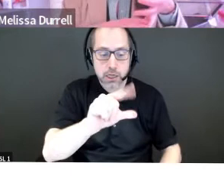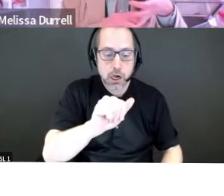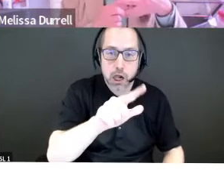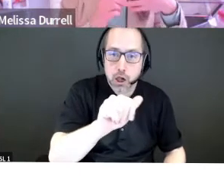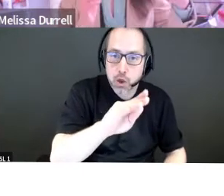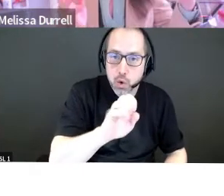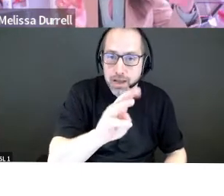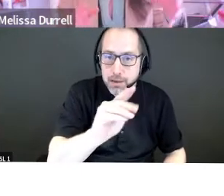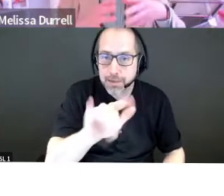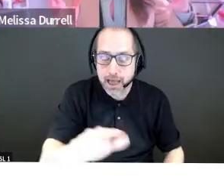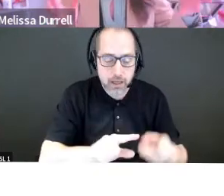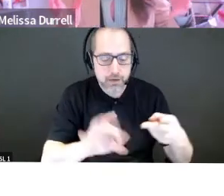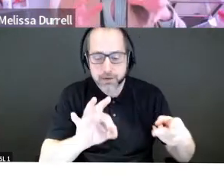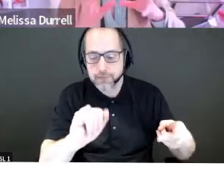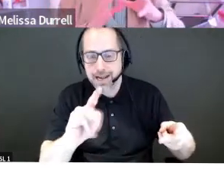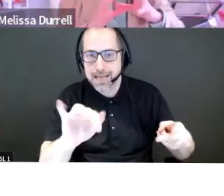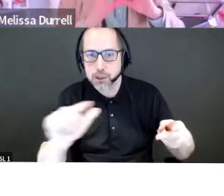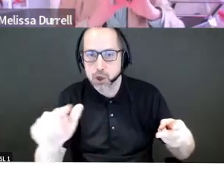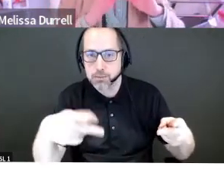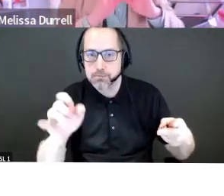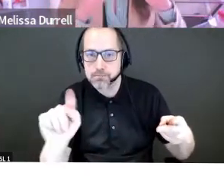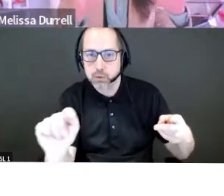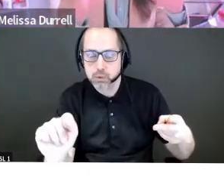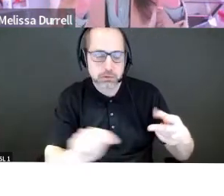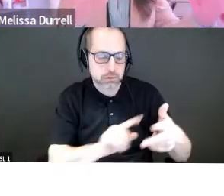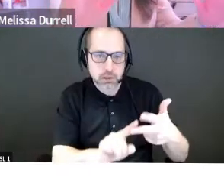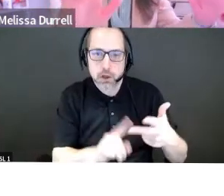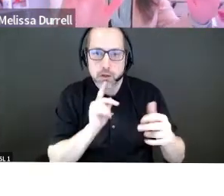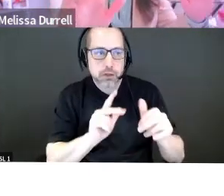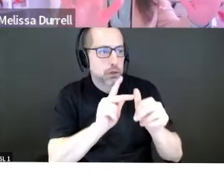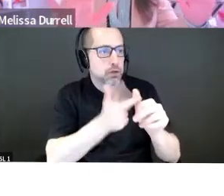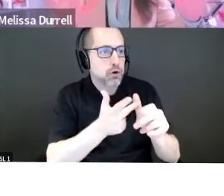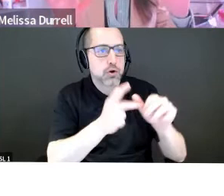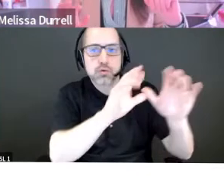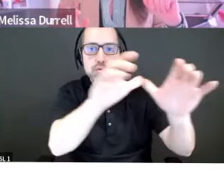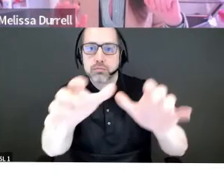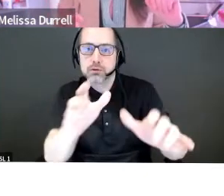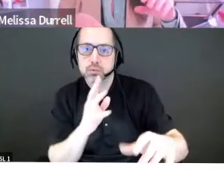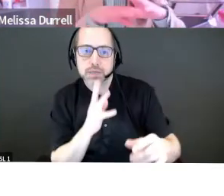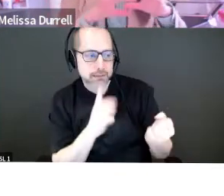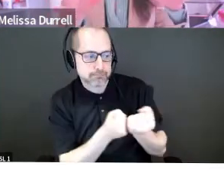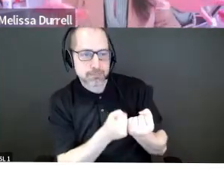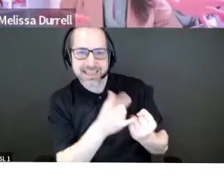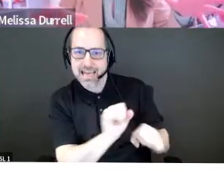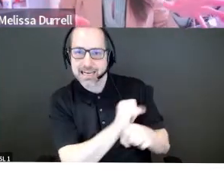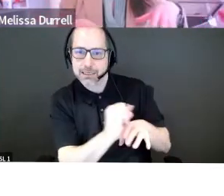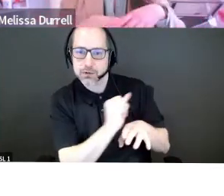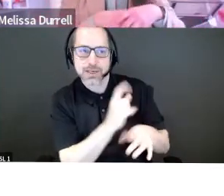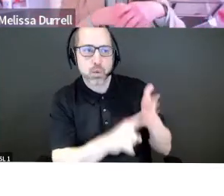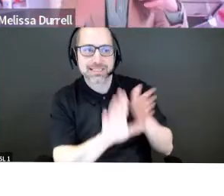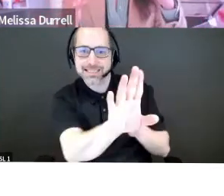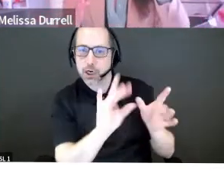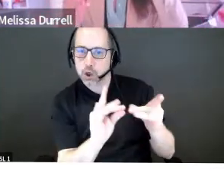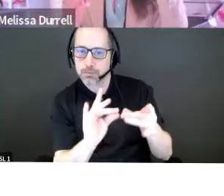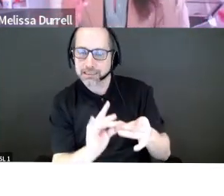the Financial Post? What are what are the third party, the journalists speaking about in your industry, and that can really point to,